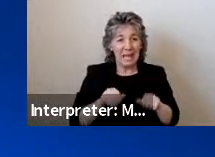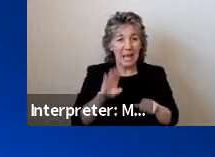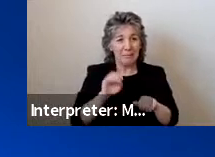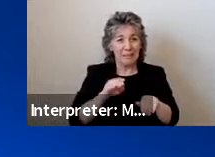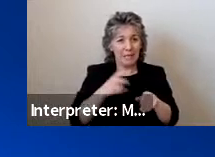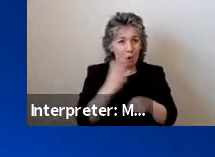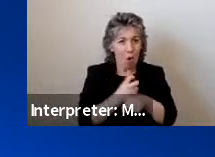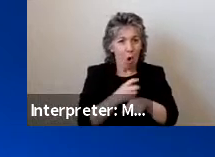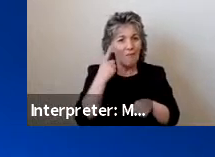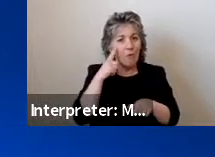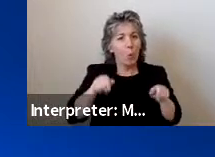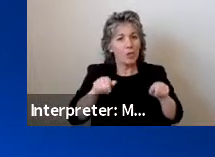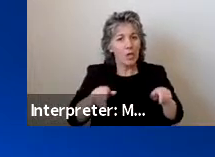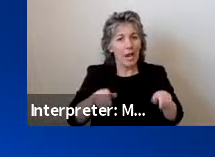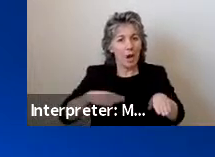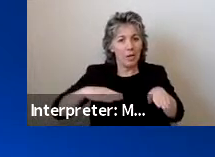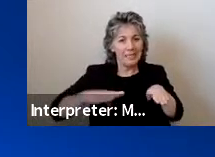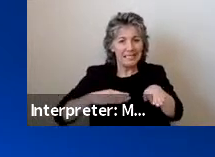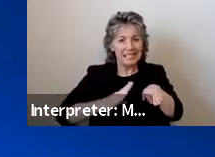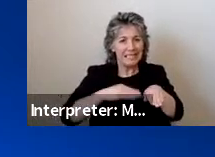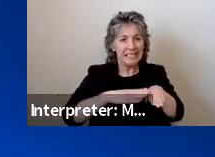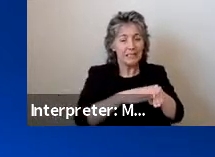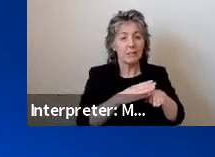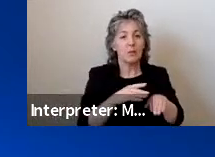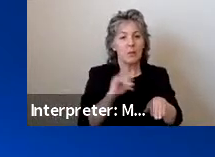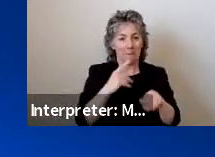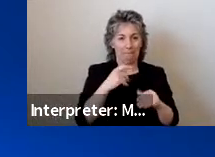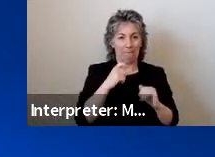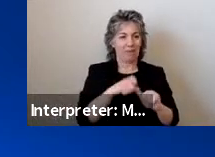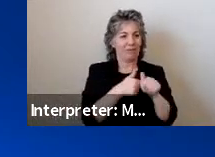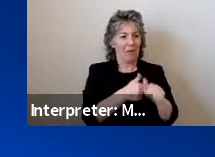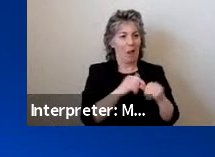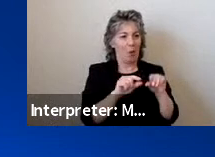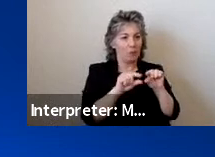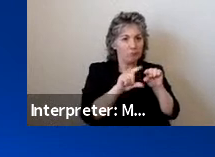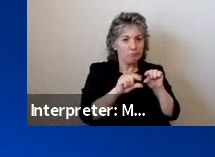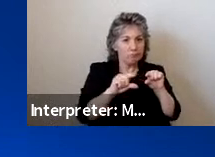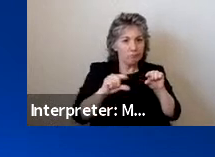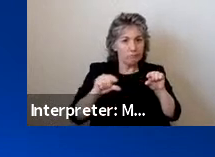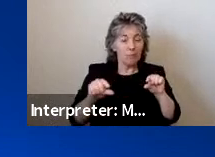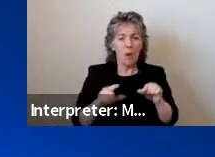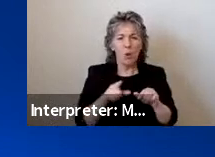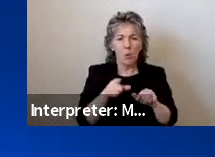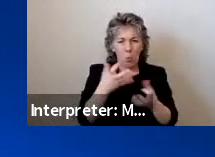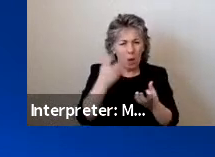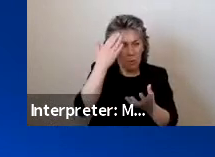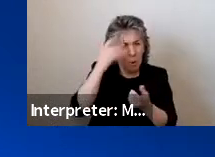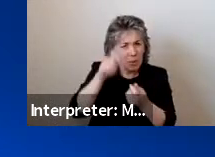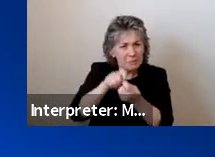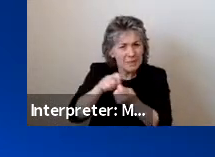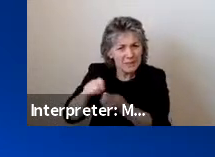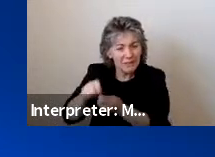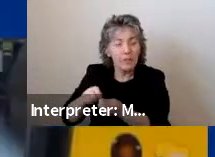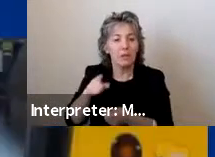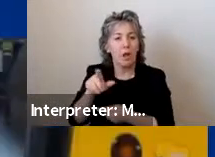over. These requirements are very similar to those found in the ADA accessibility requirements for buildings.